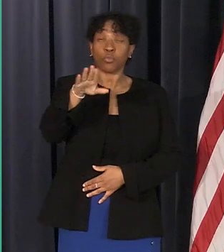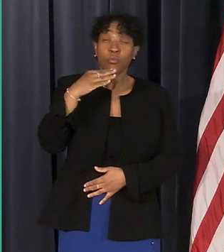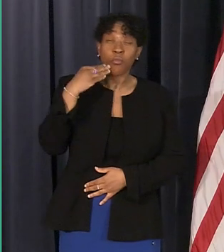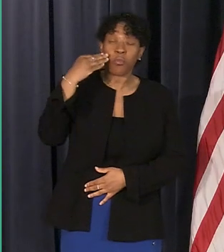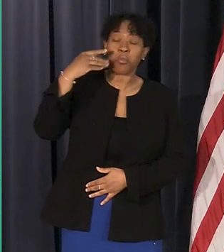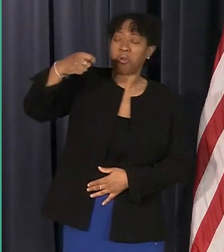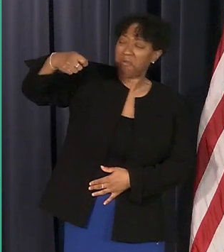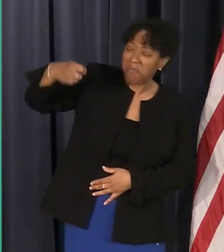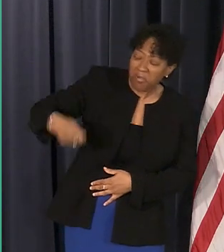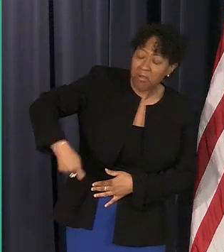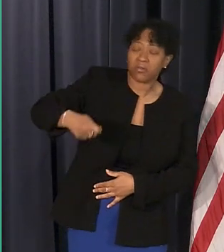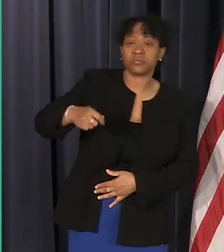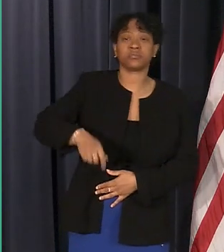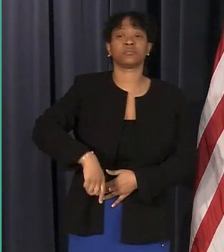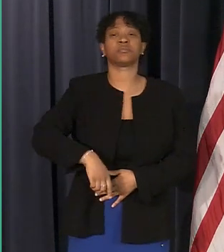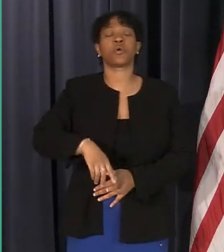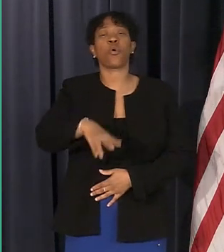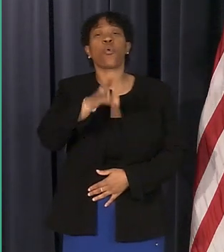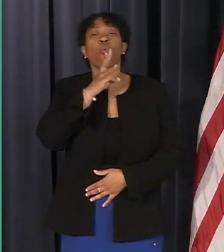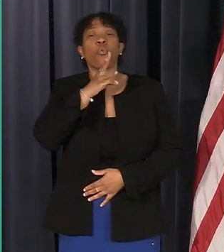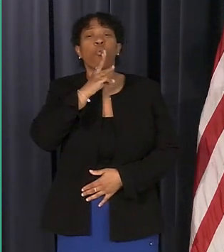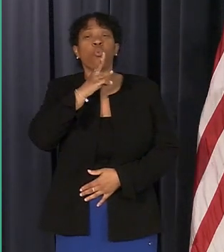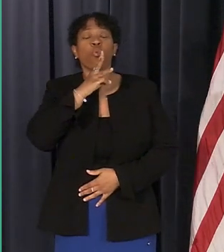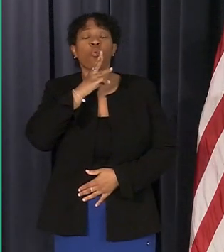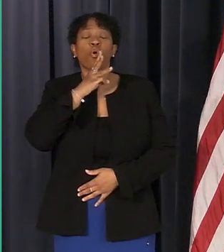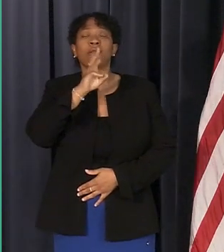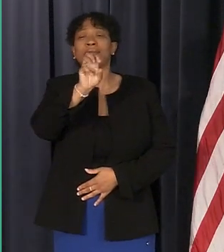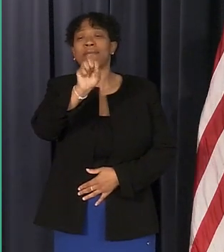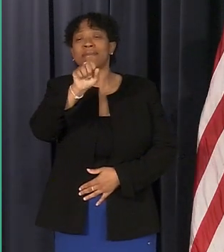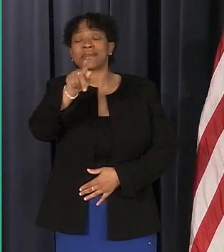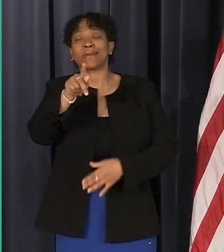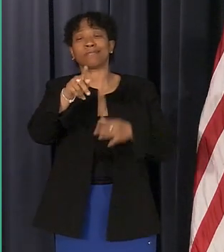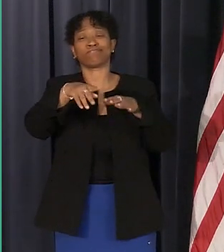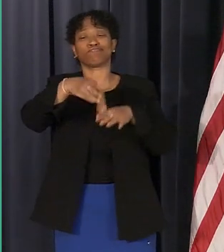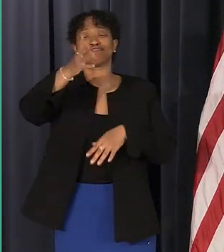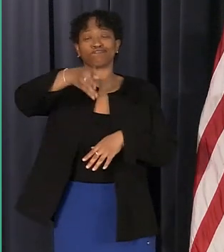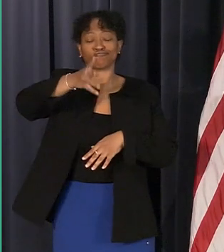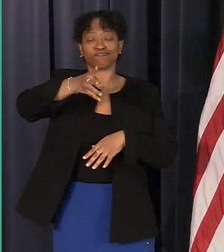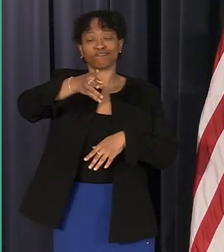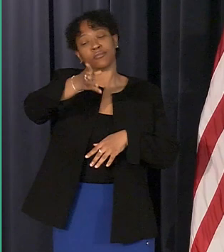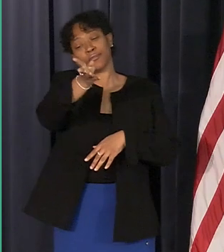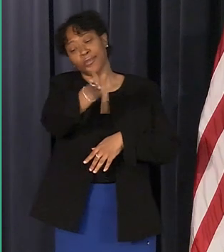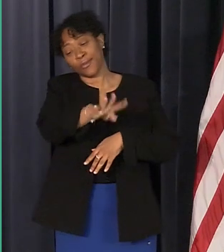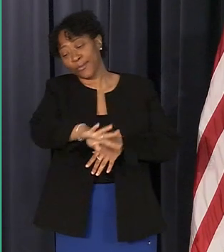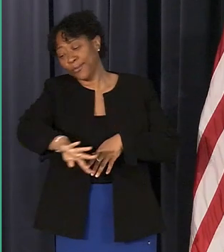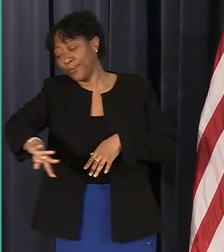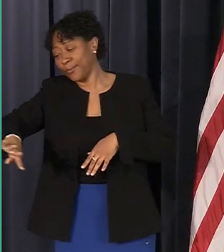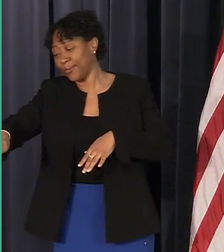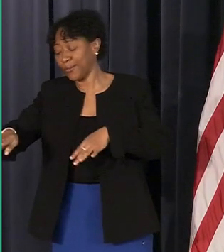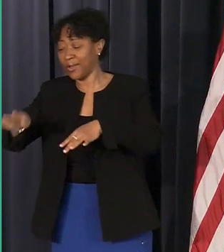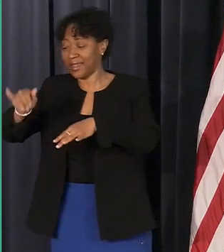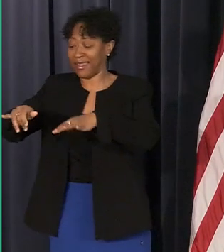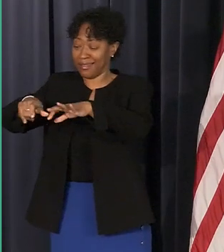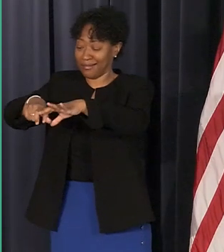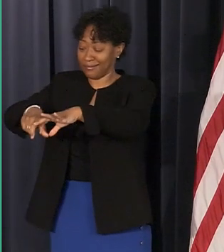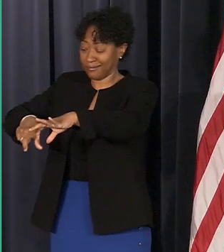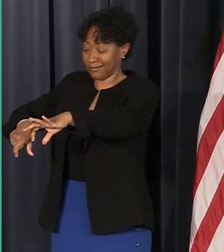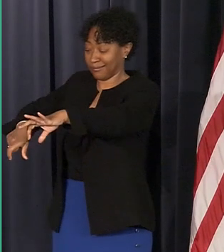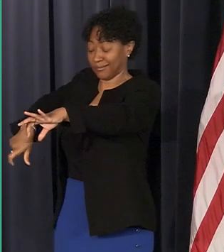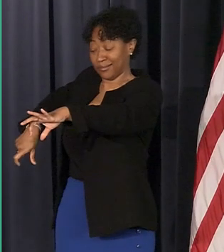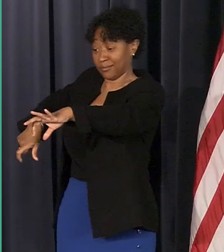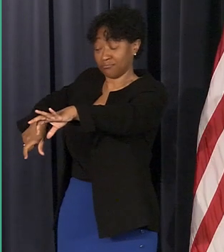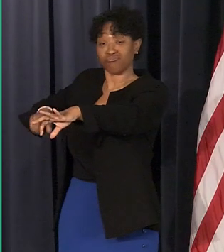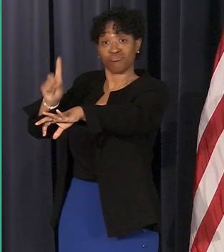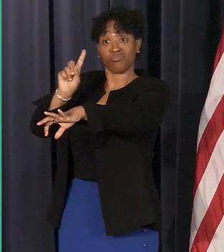sink a bathtub it runs down a pipe to the lateral sewer line which is up under